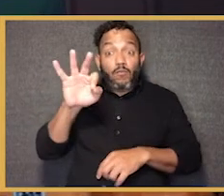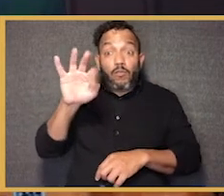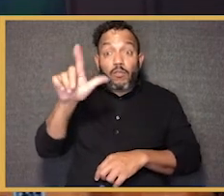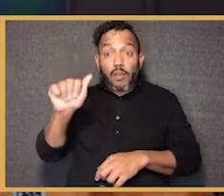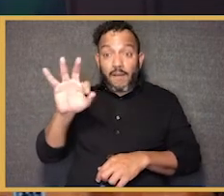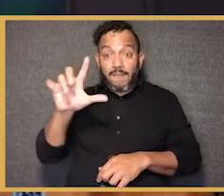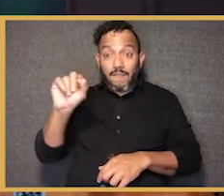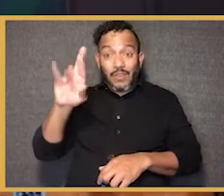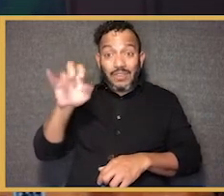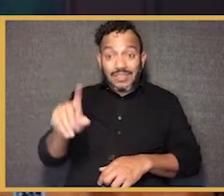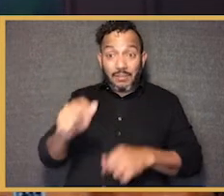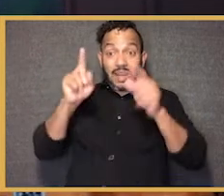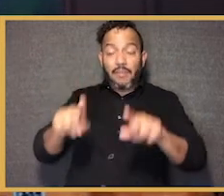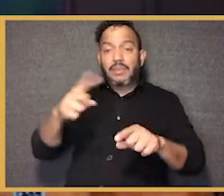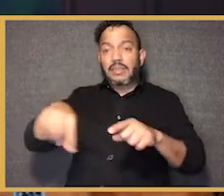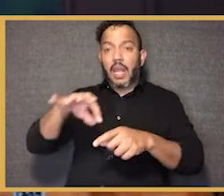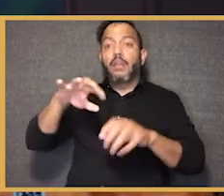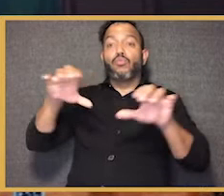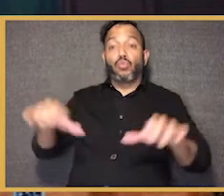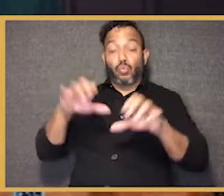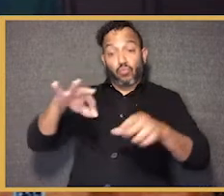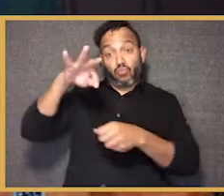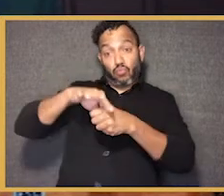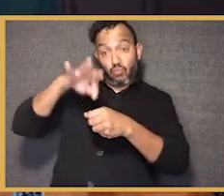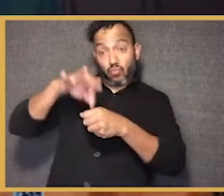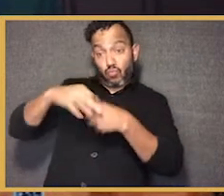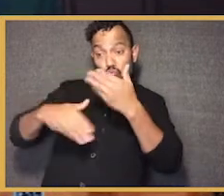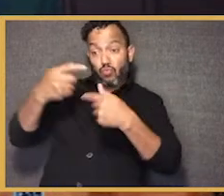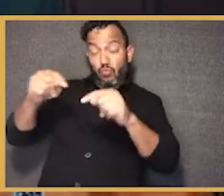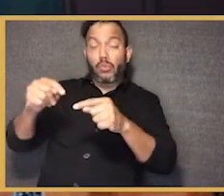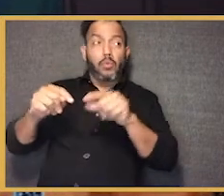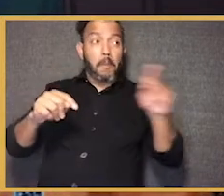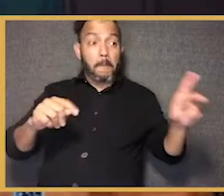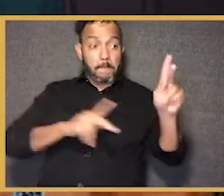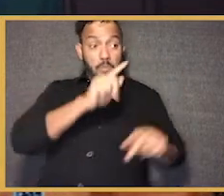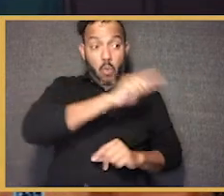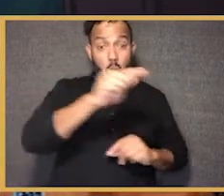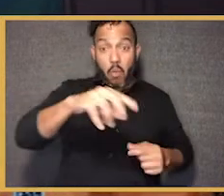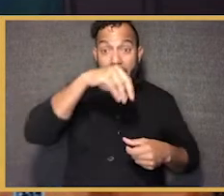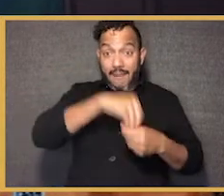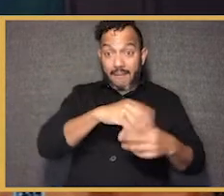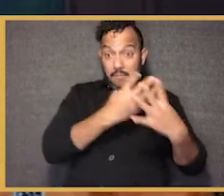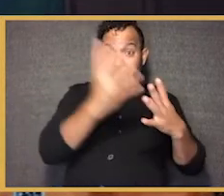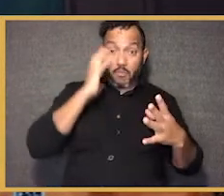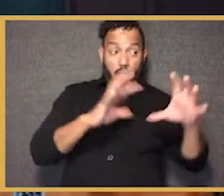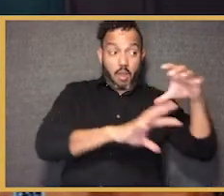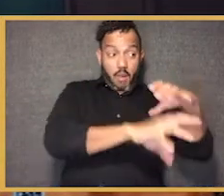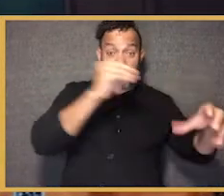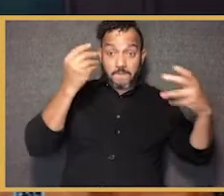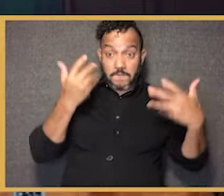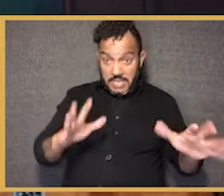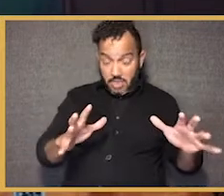to use a poll tax, in essence, to keep folks who were previously incarcerated from being able to vote,